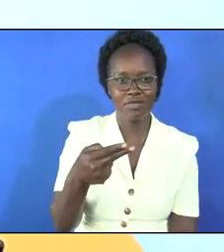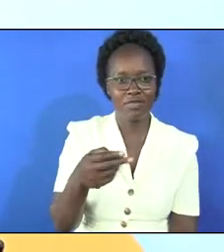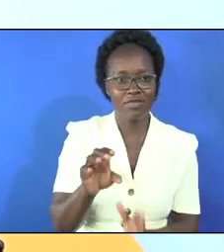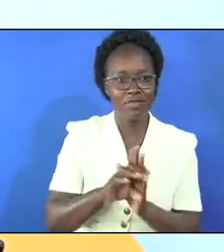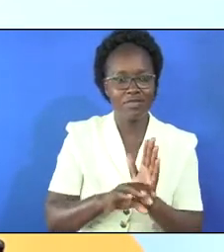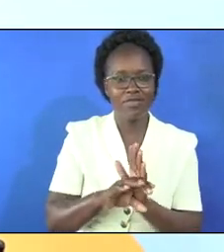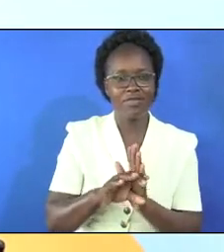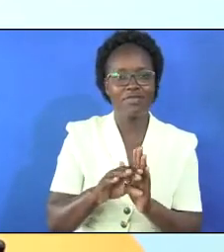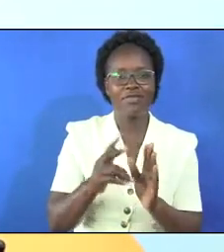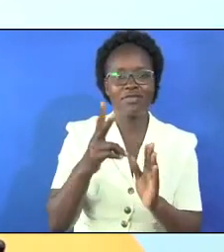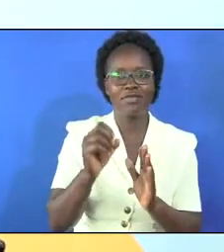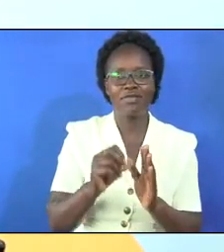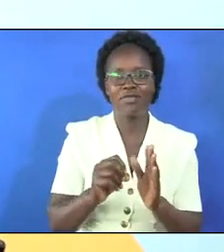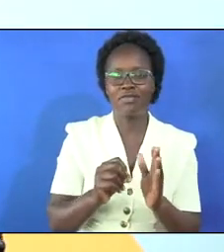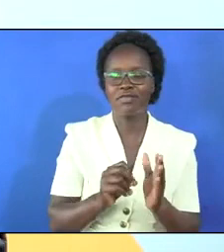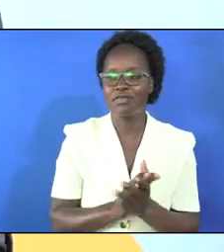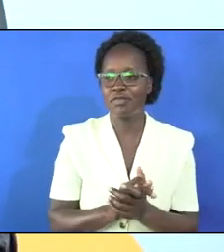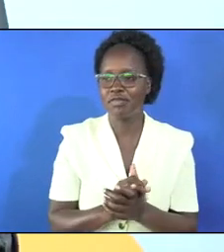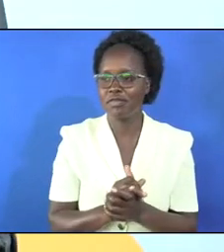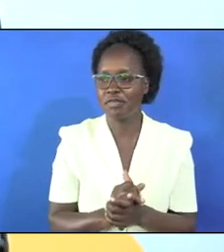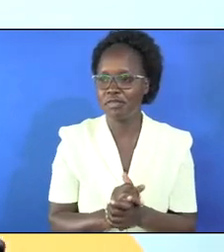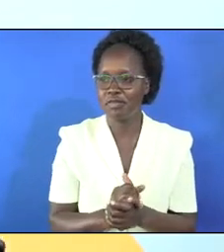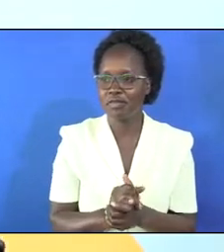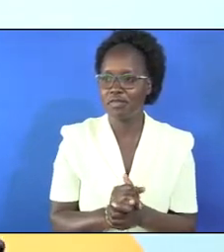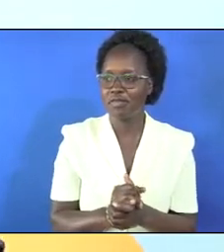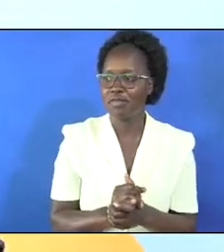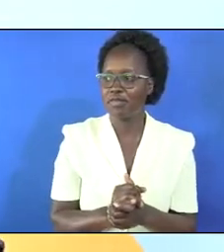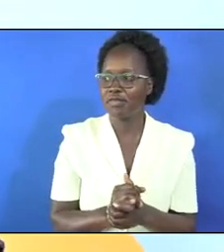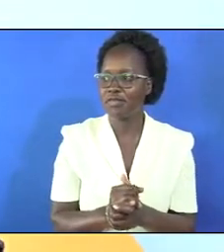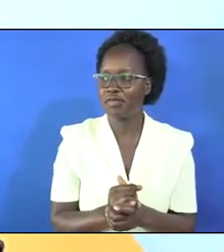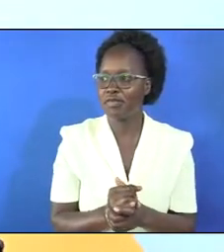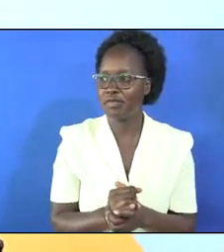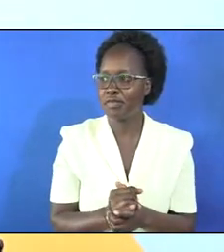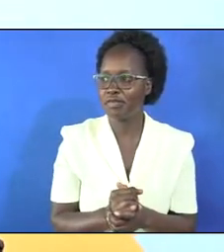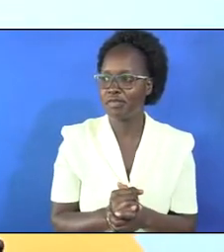1 through verse 7 that is where we will take our sermon today